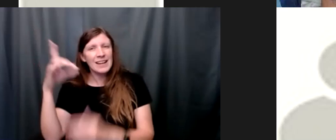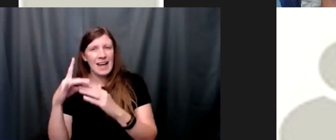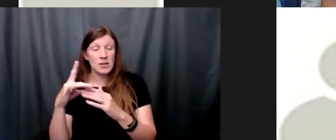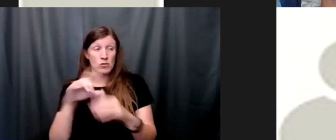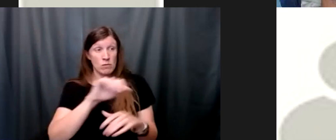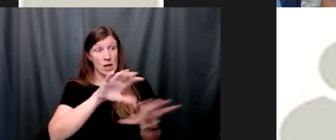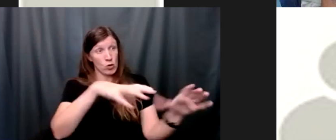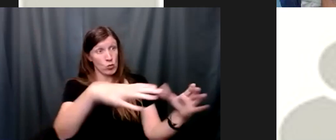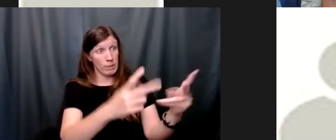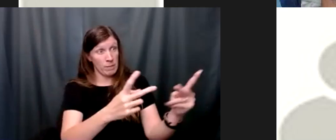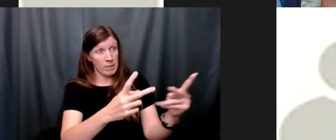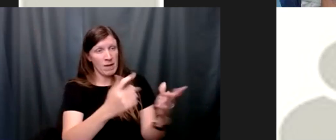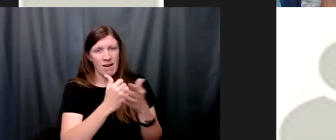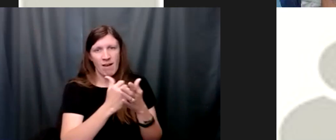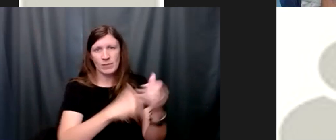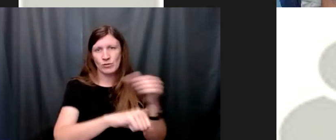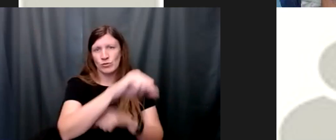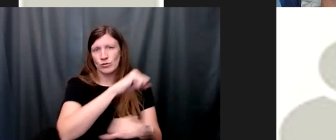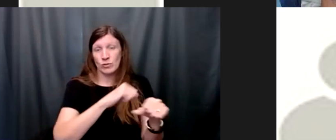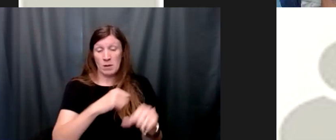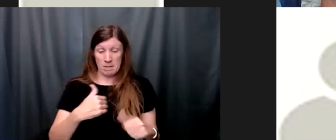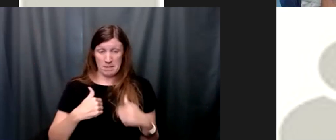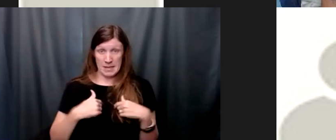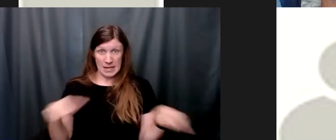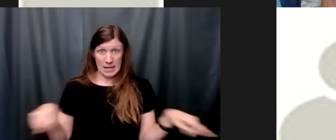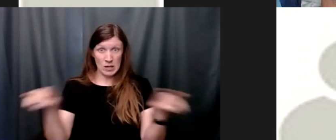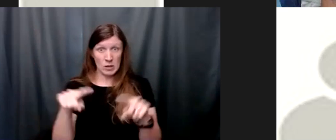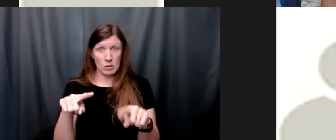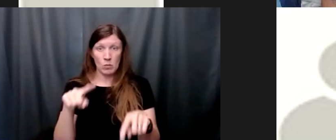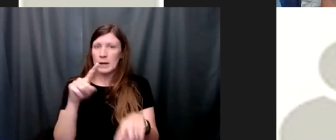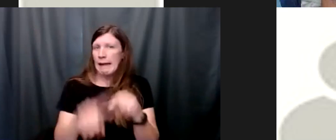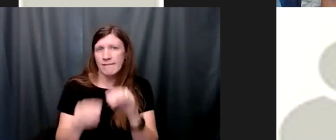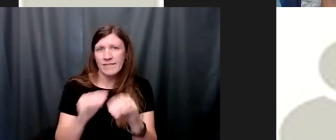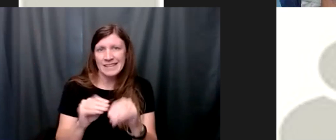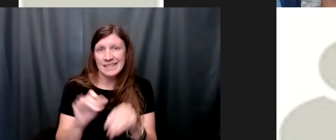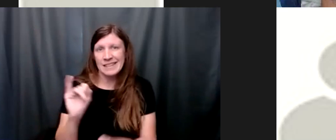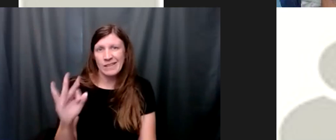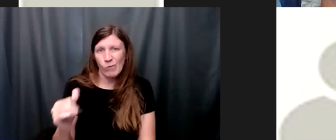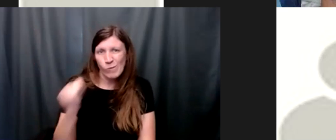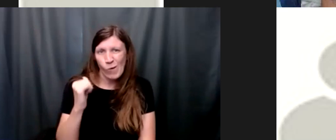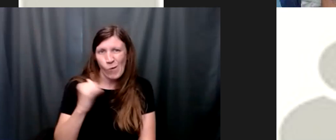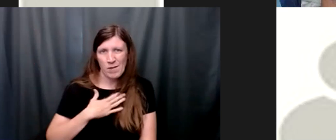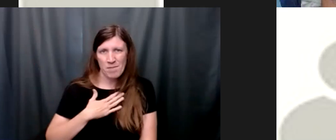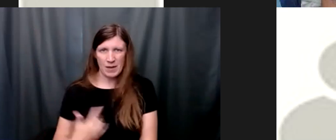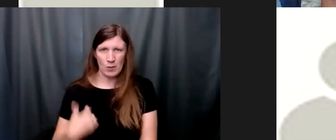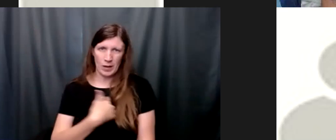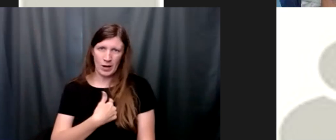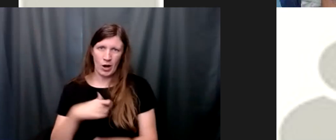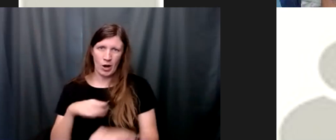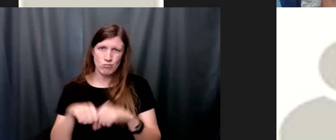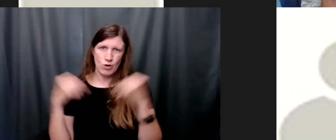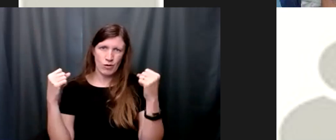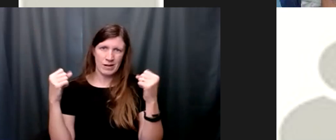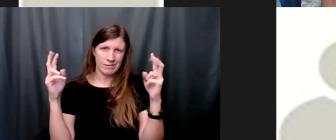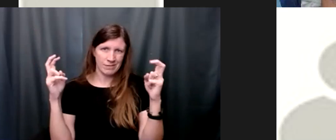see but the problem is you and i we cannot fix what we will not admit is broken consider what